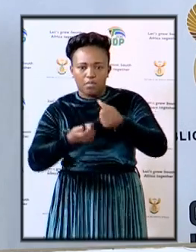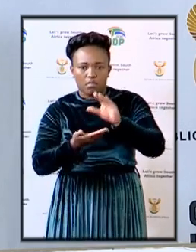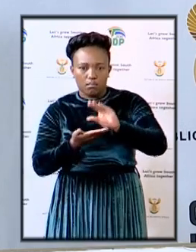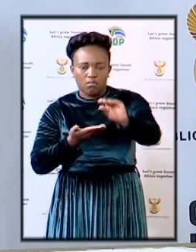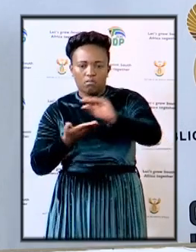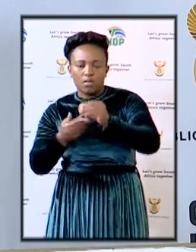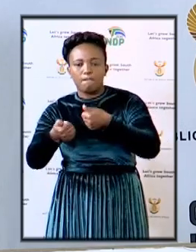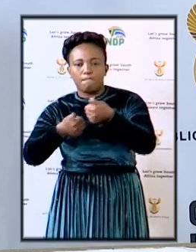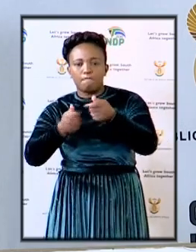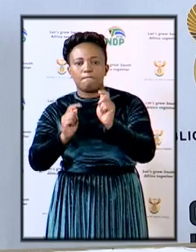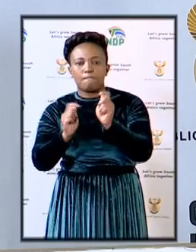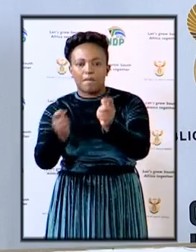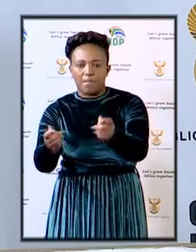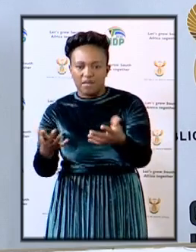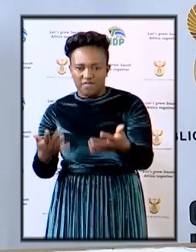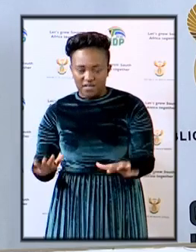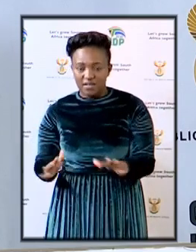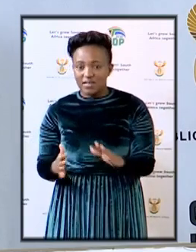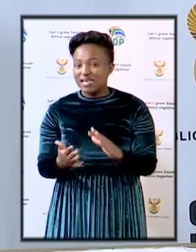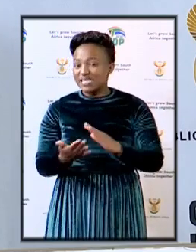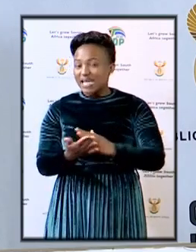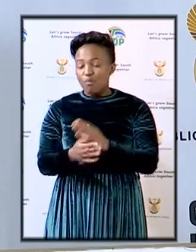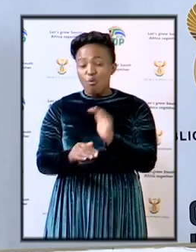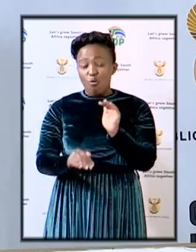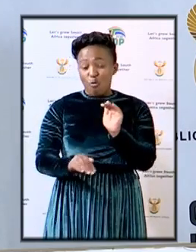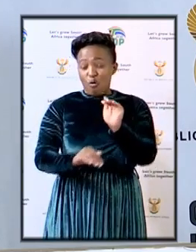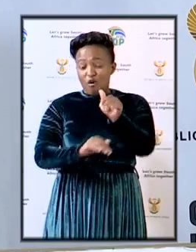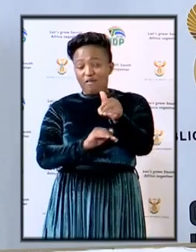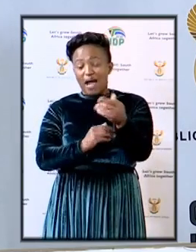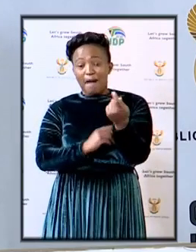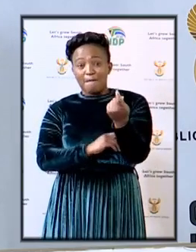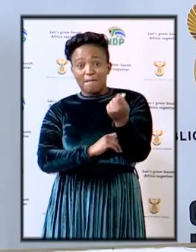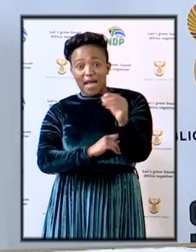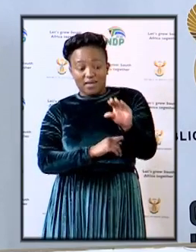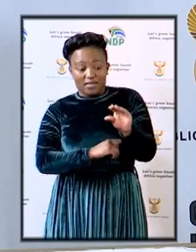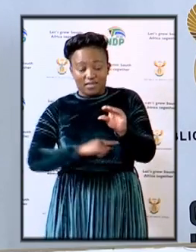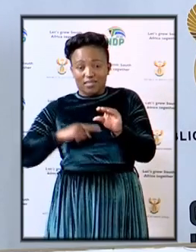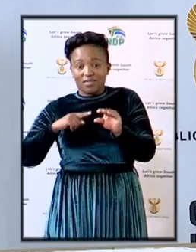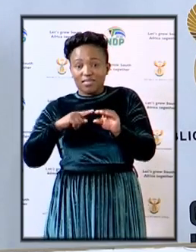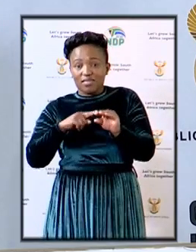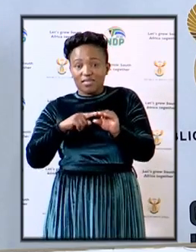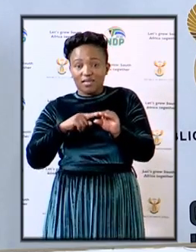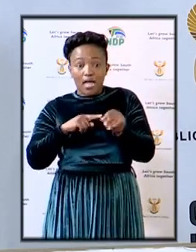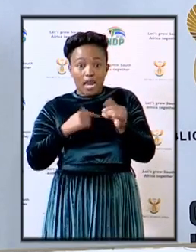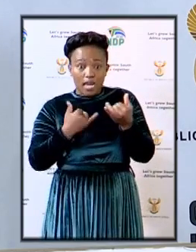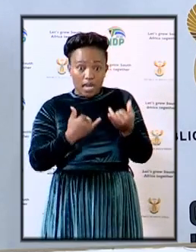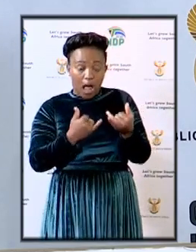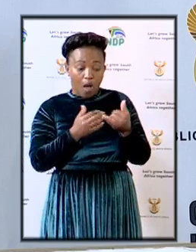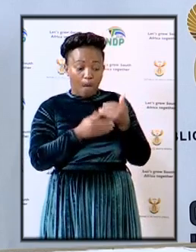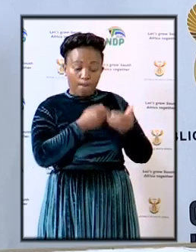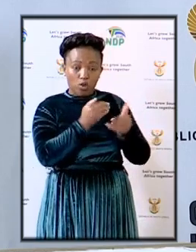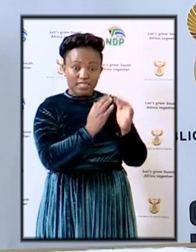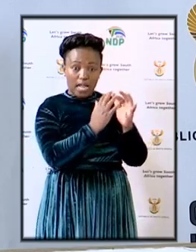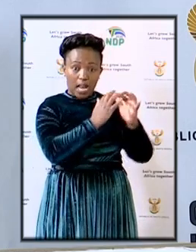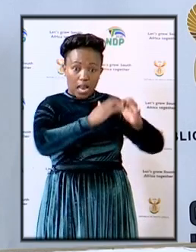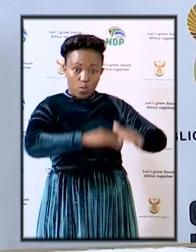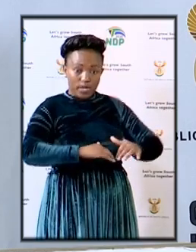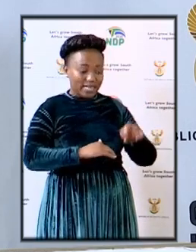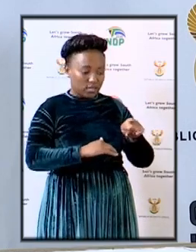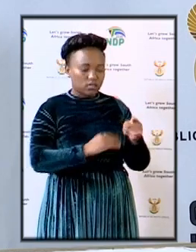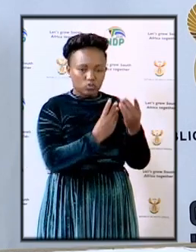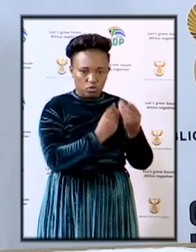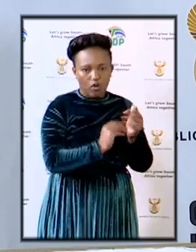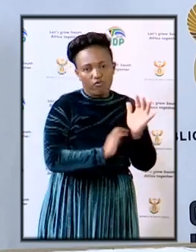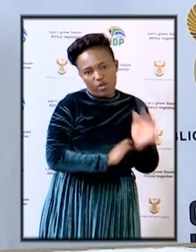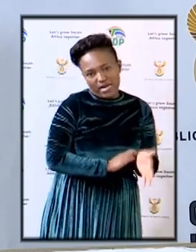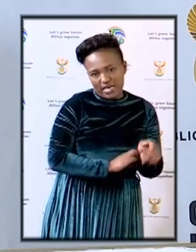shall have invested more than that particular amount is the one that the liquidation process will deal